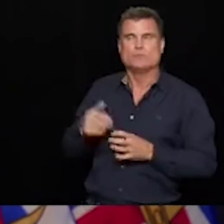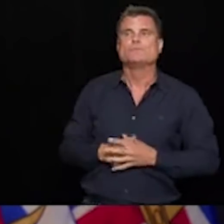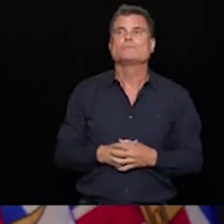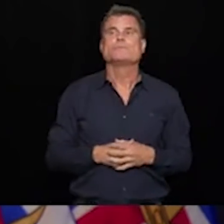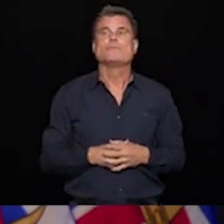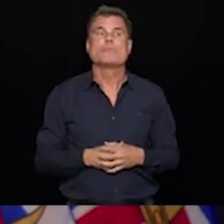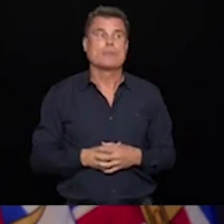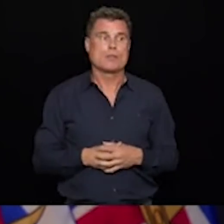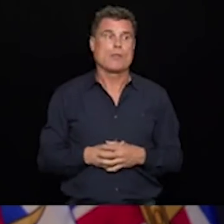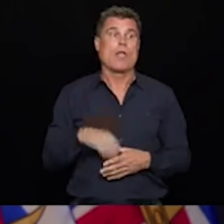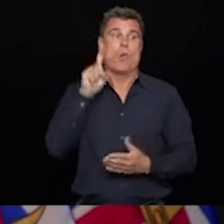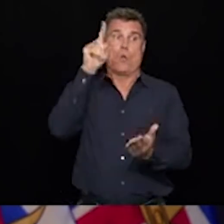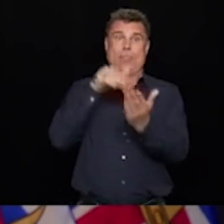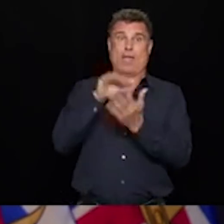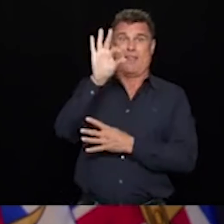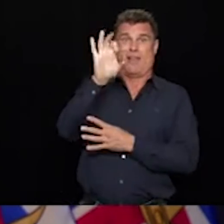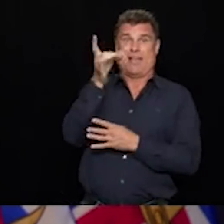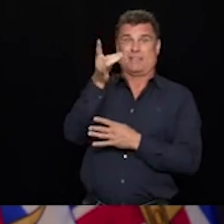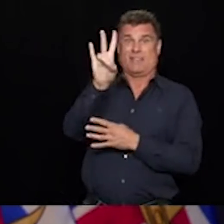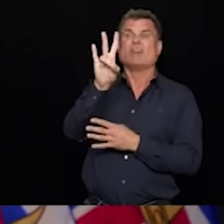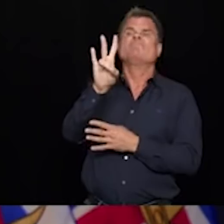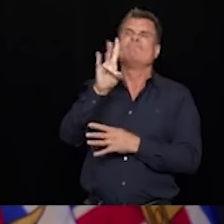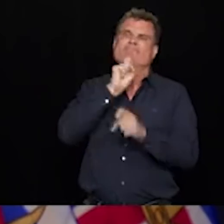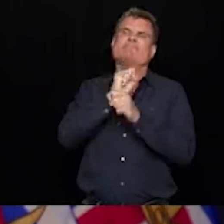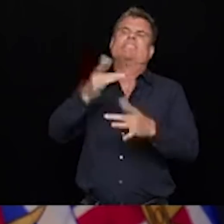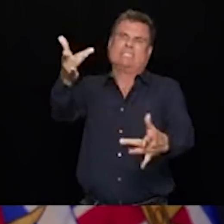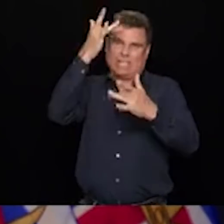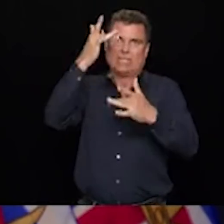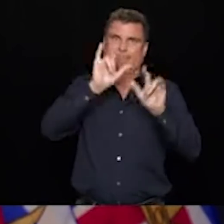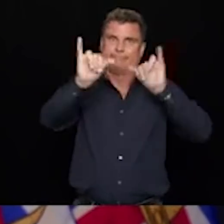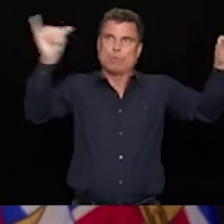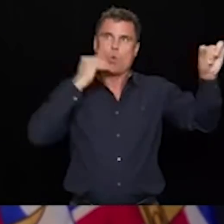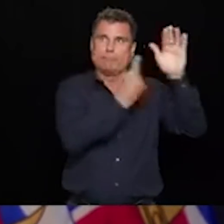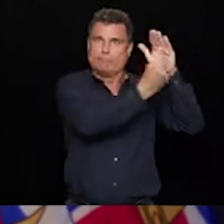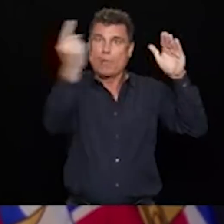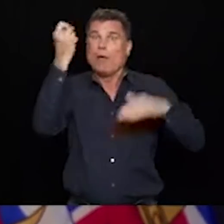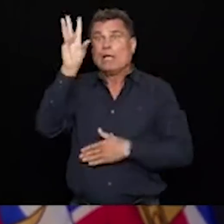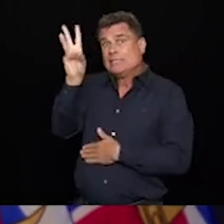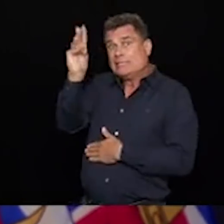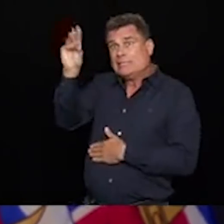the province of whom 60 are in hospital. 21 of whom are in critical care or ICU.